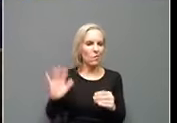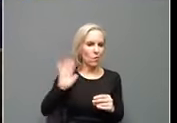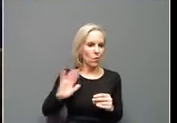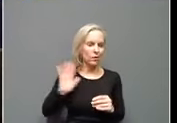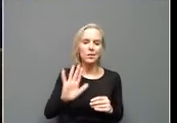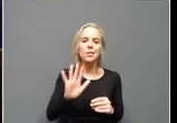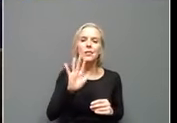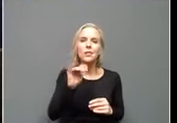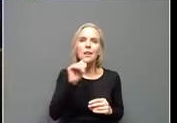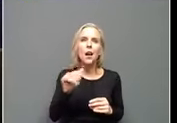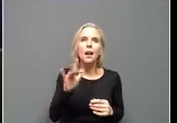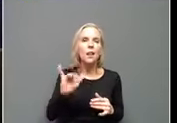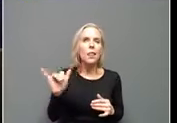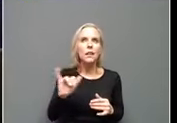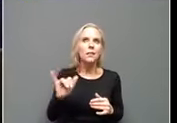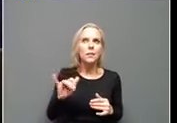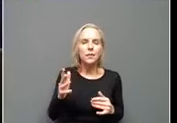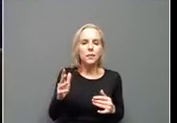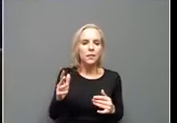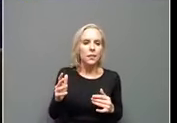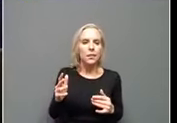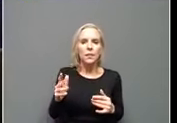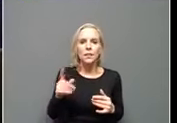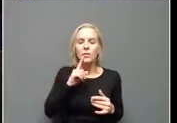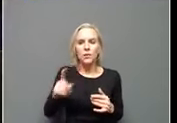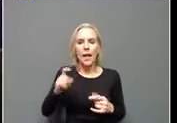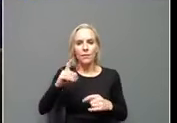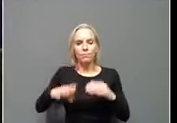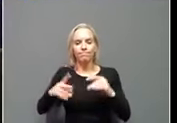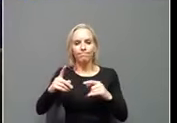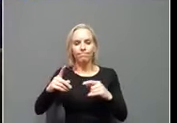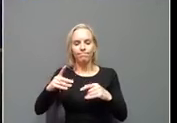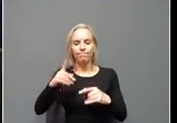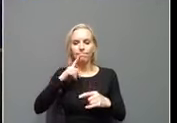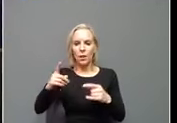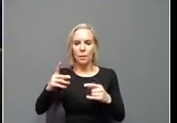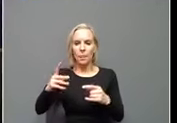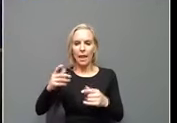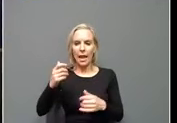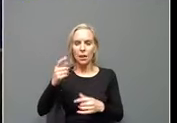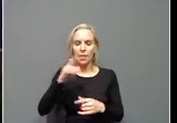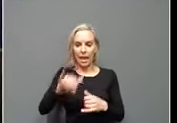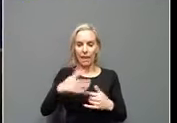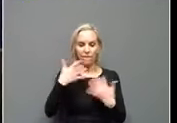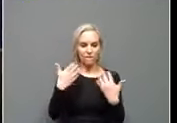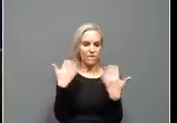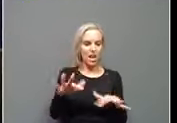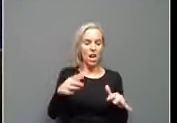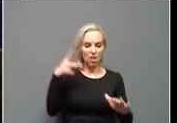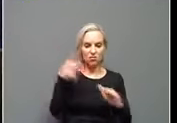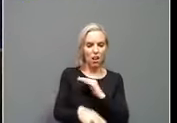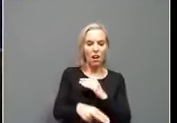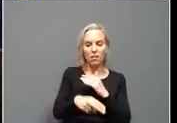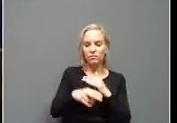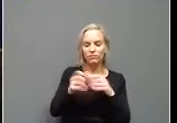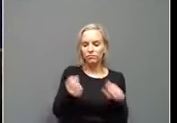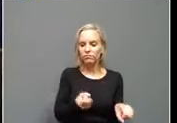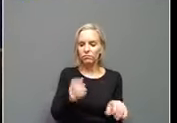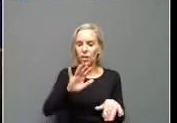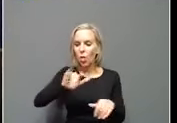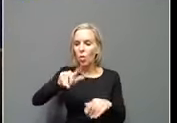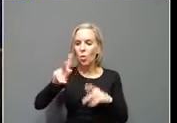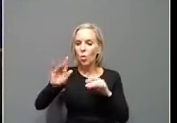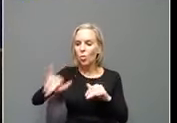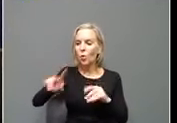like there is a bucket that is cut off and then you take everyone out. There is continually new claims going in.